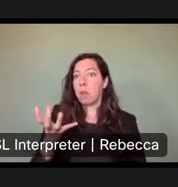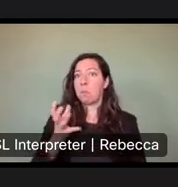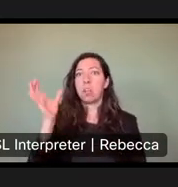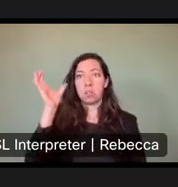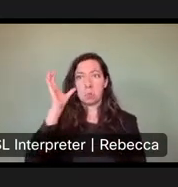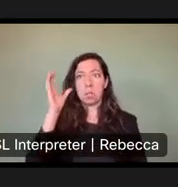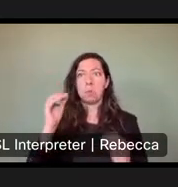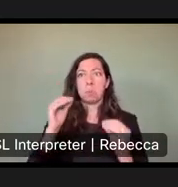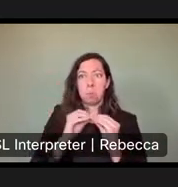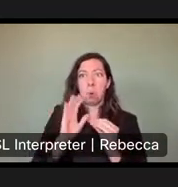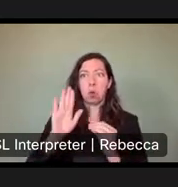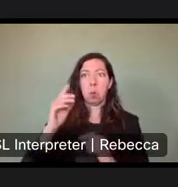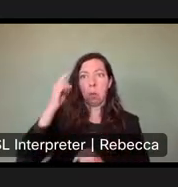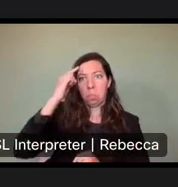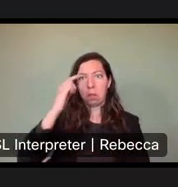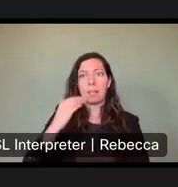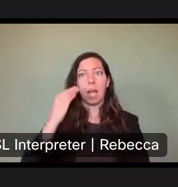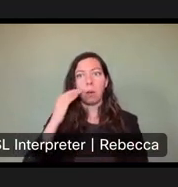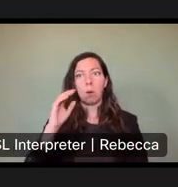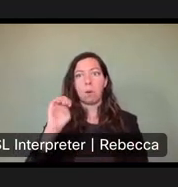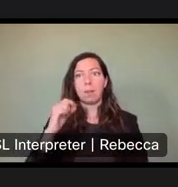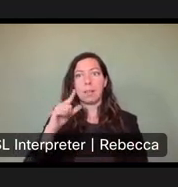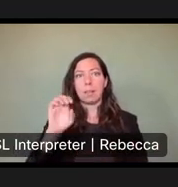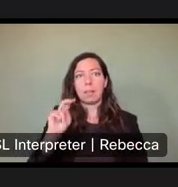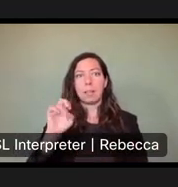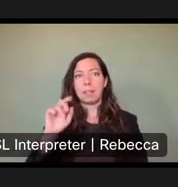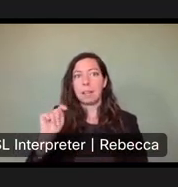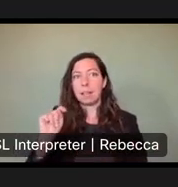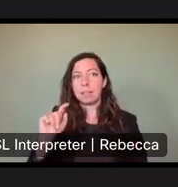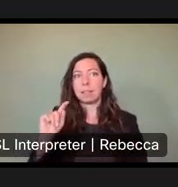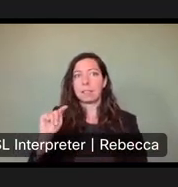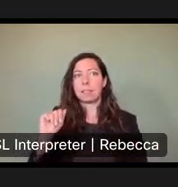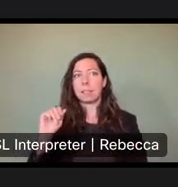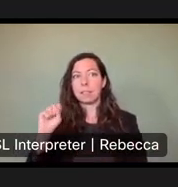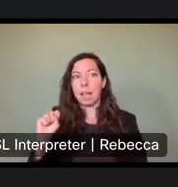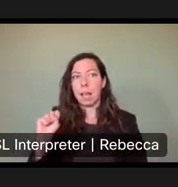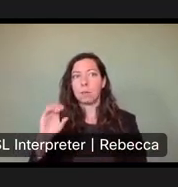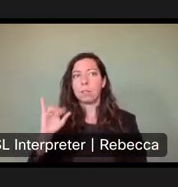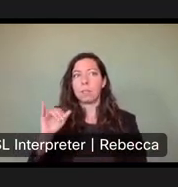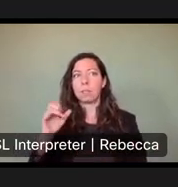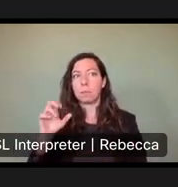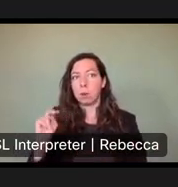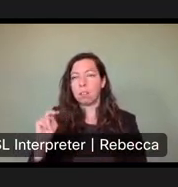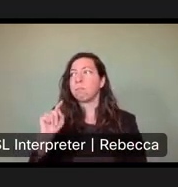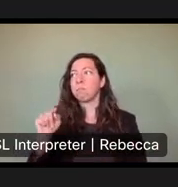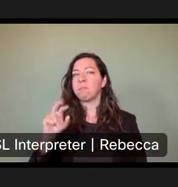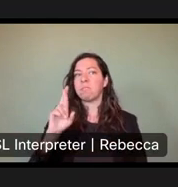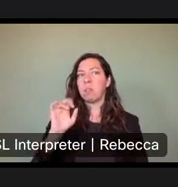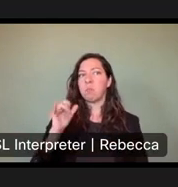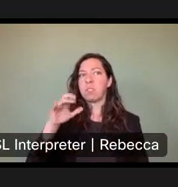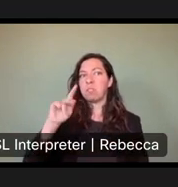know that in Eagle, Mass, Cimarron, Taos. Their resort communities where it's exactly as you described in your comment. Um,